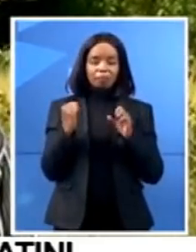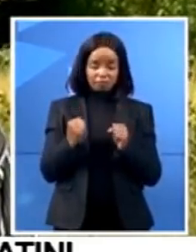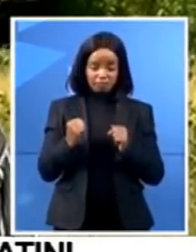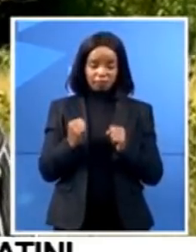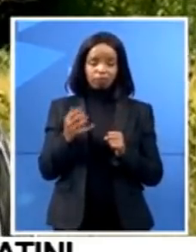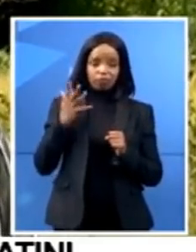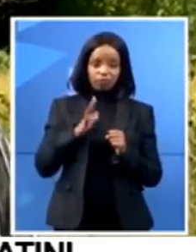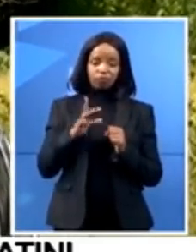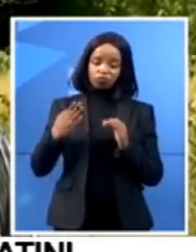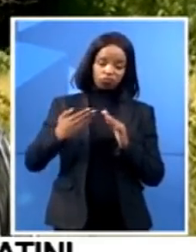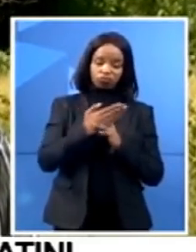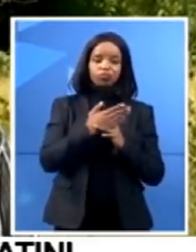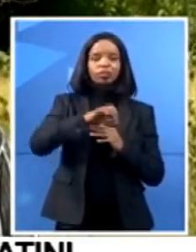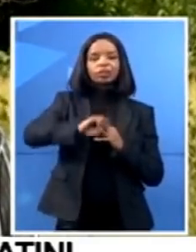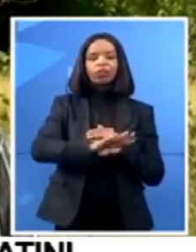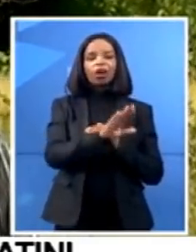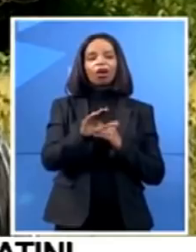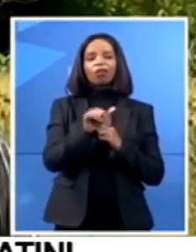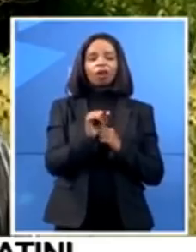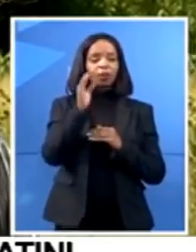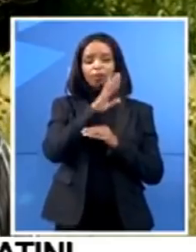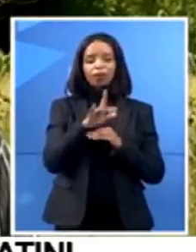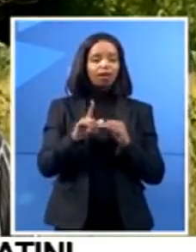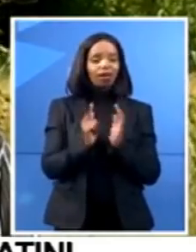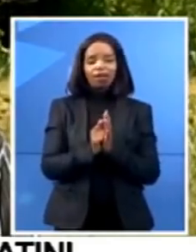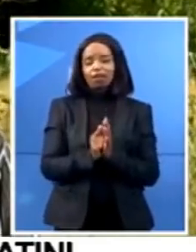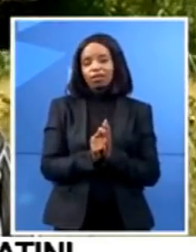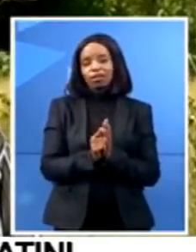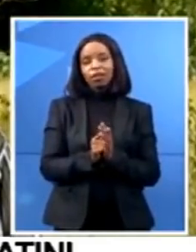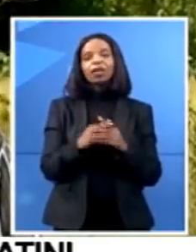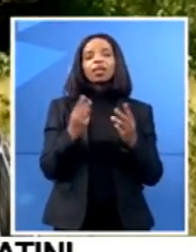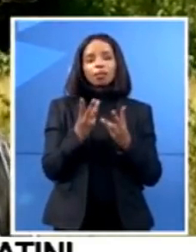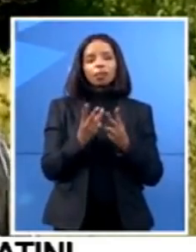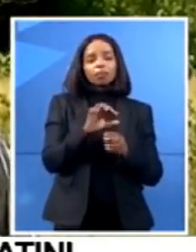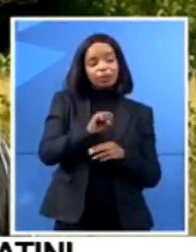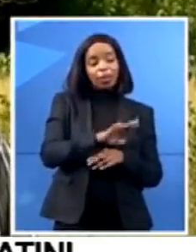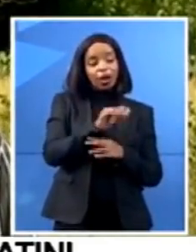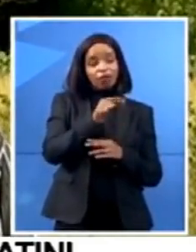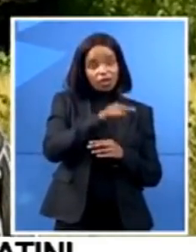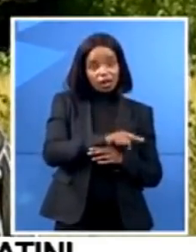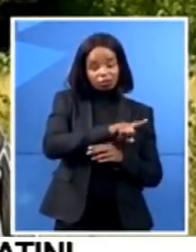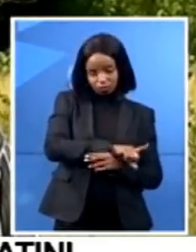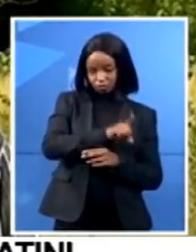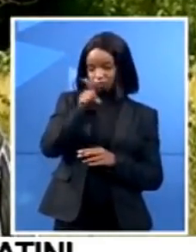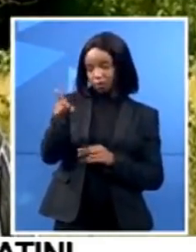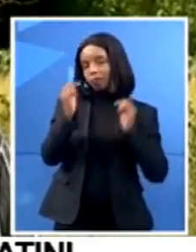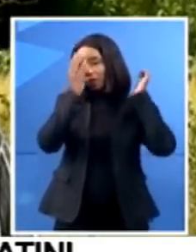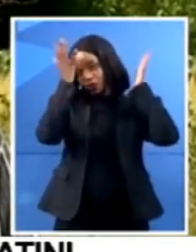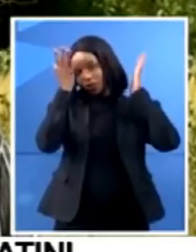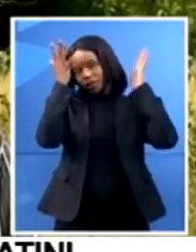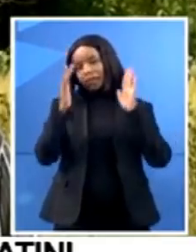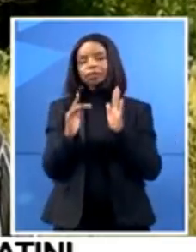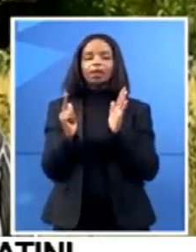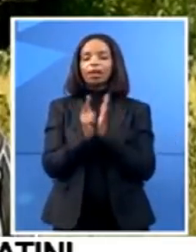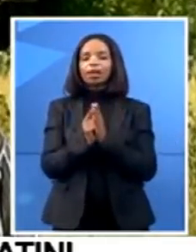are also going to most to Swaziland illegally as well. But we are pleased that at least now the South African National Defense Force has